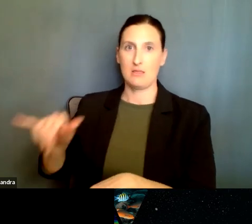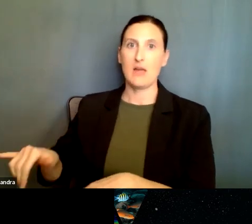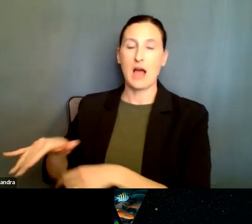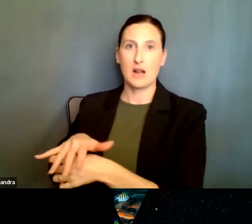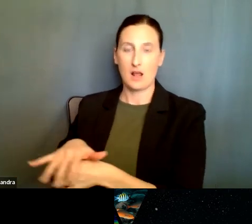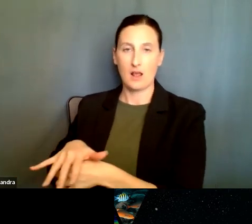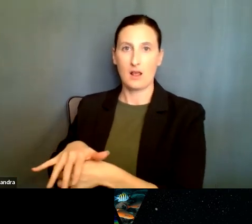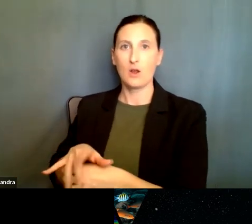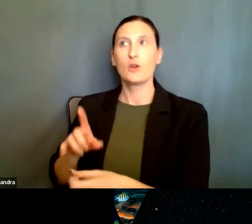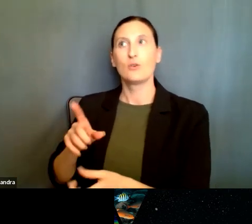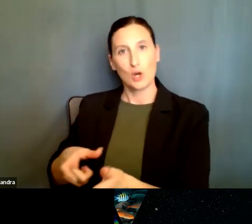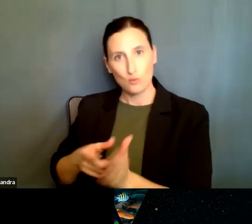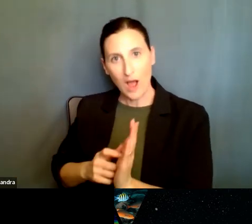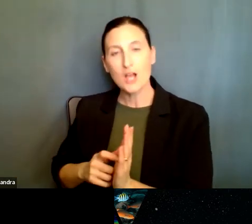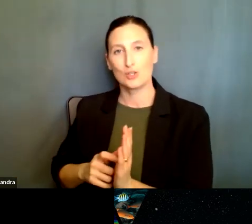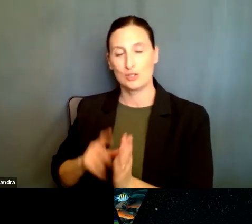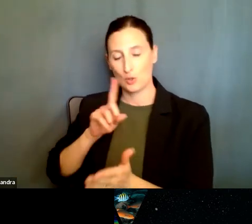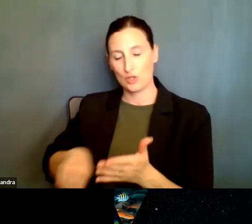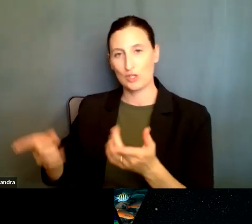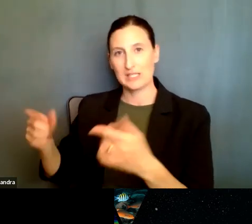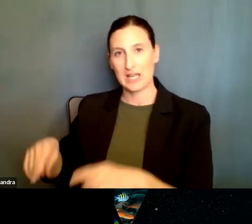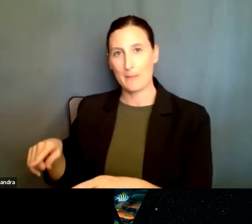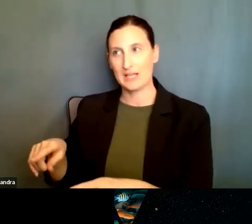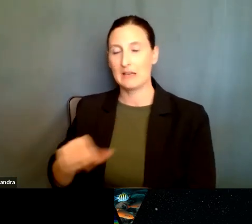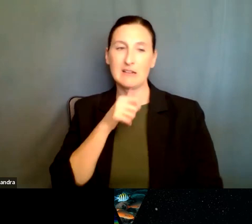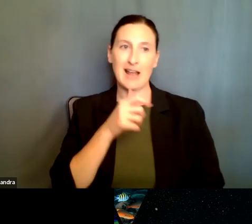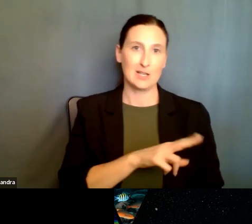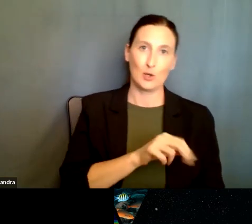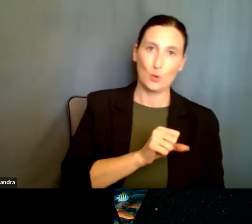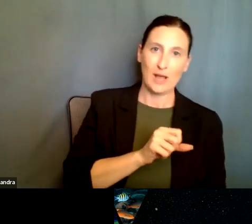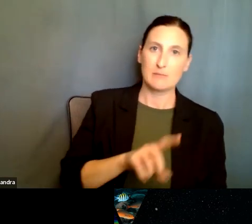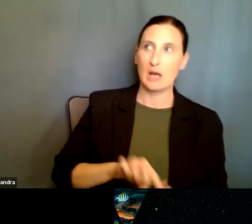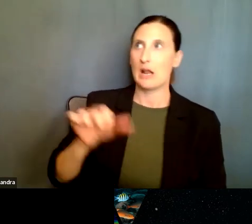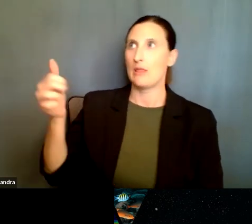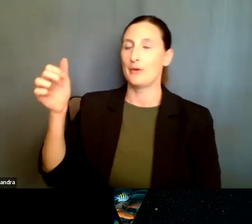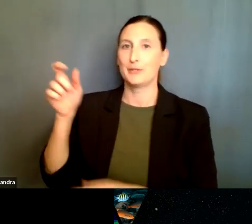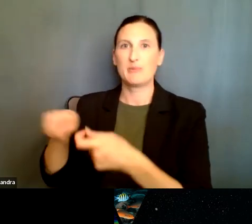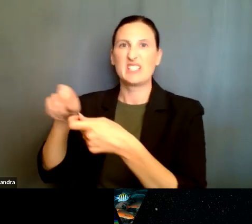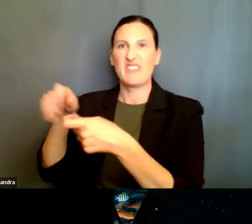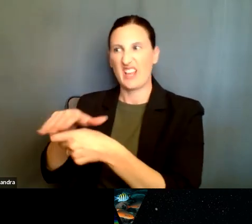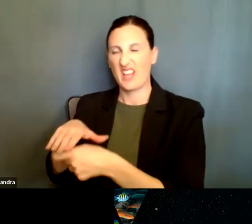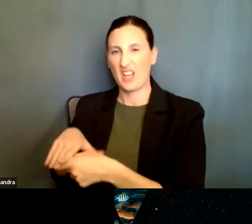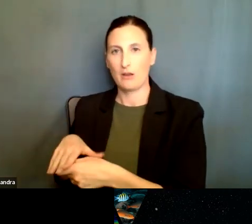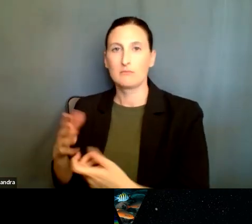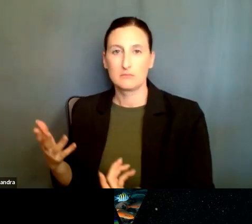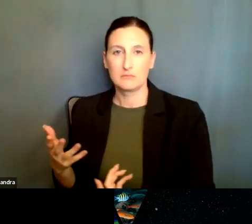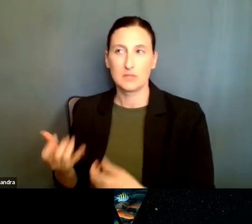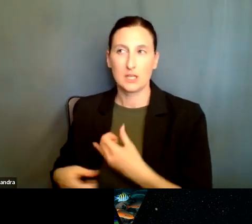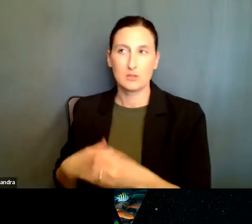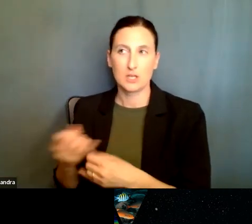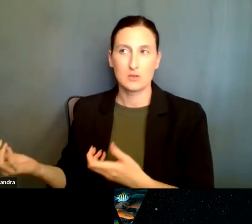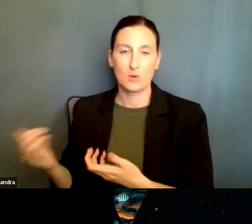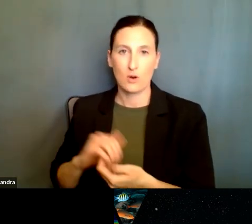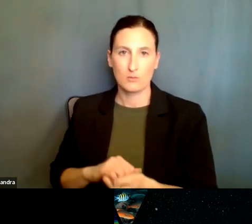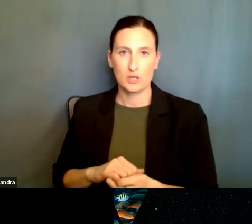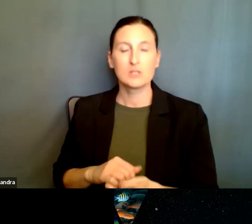the research takes place in a particular location, which is not in the US, then, uh, an international collaboration is, um, well